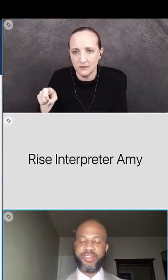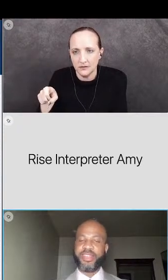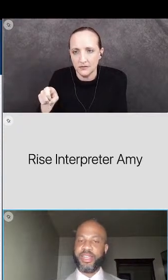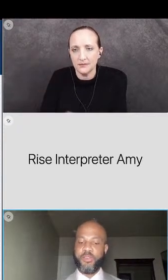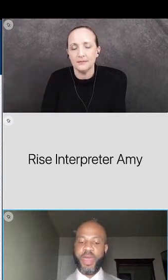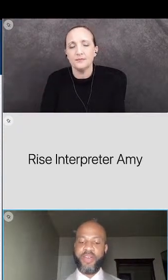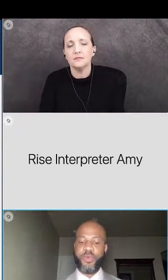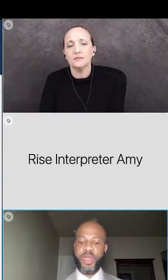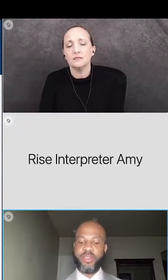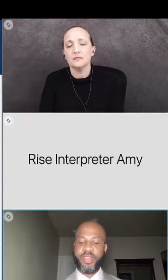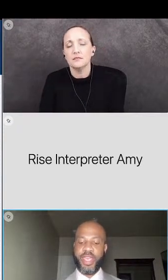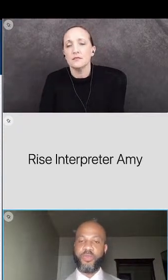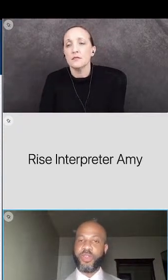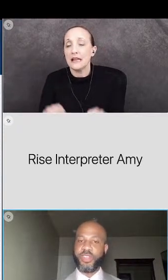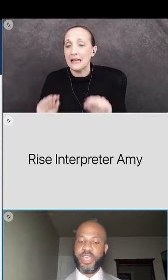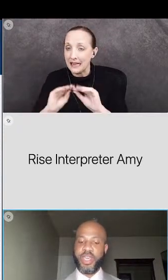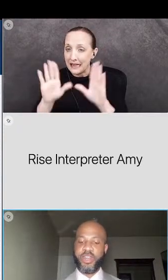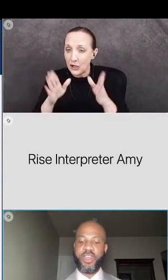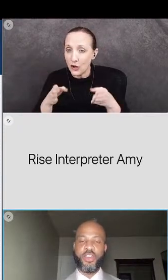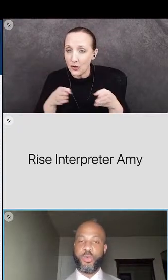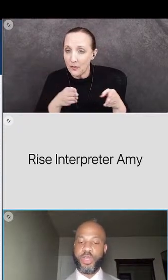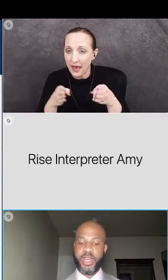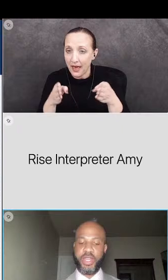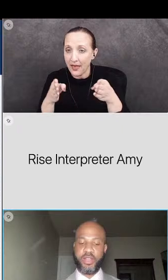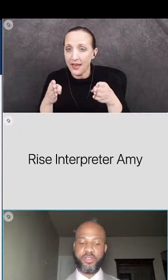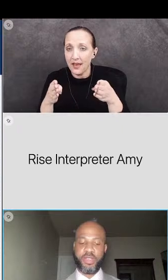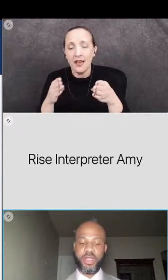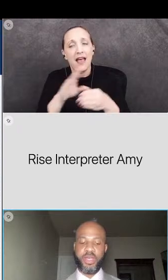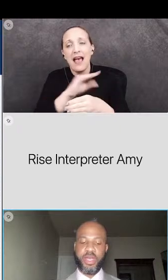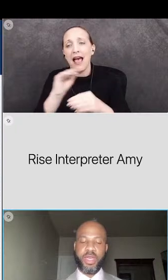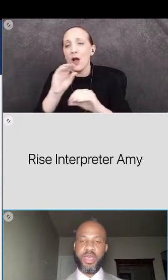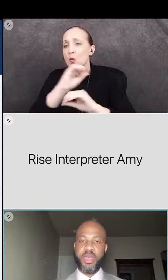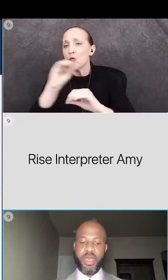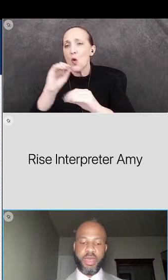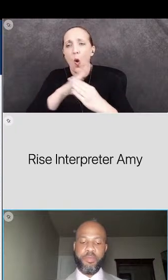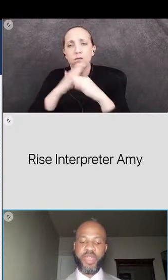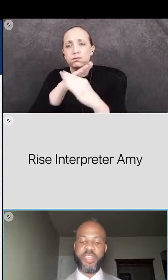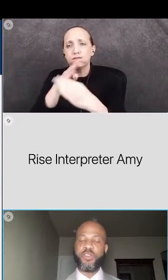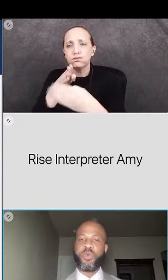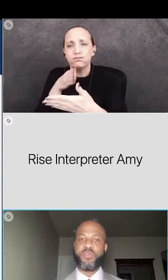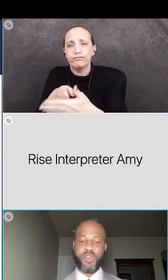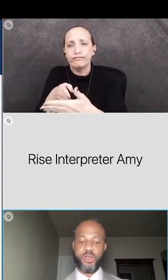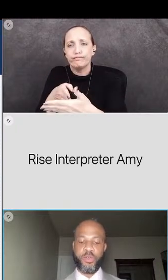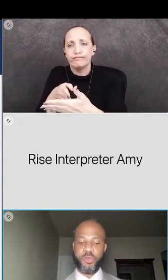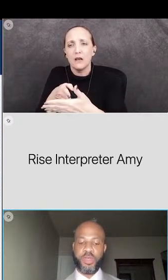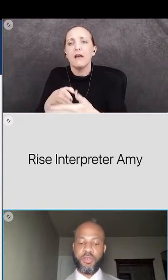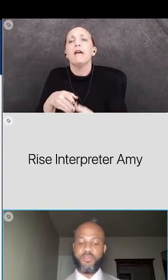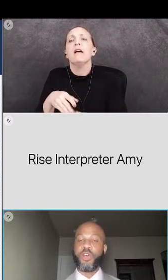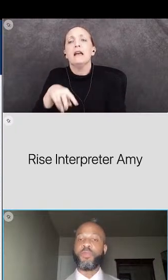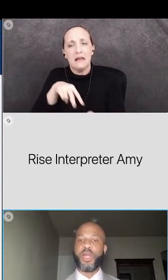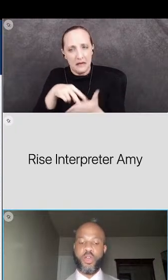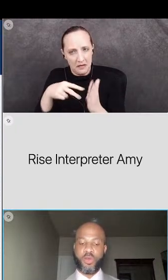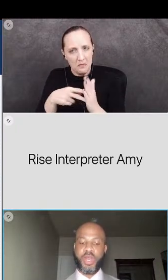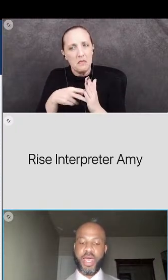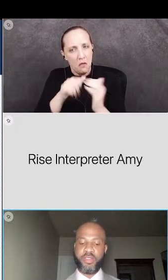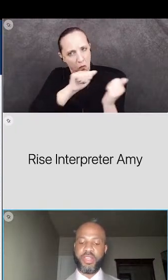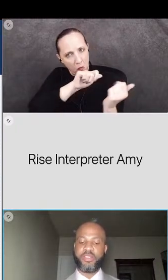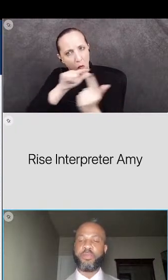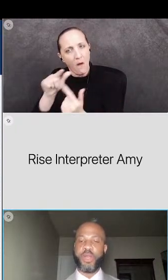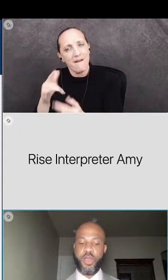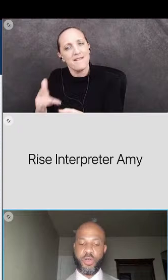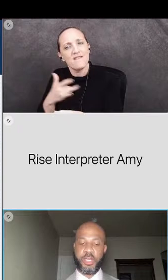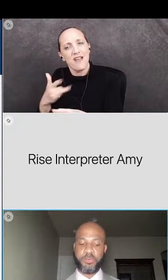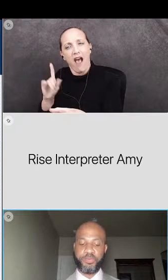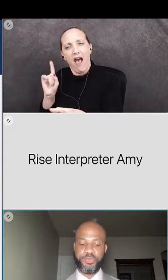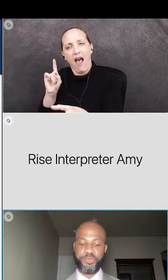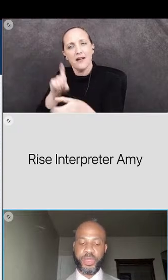as clear pathways and once again no dead ends makes everyone feels feel belong a